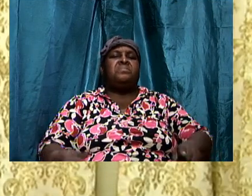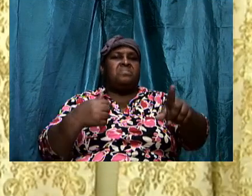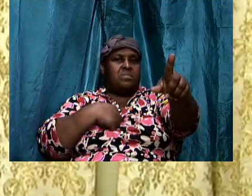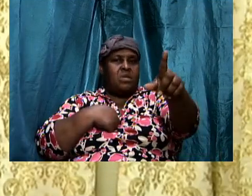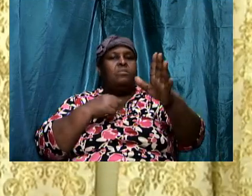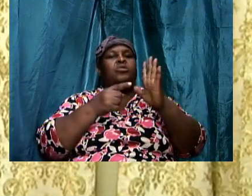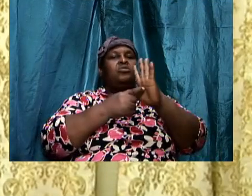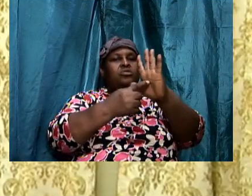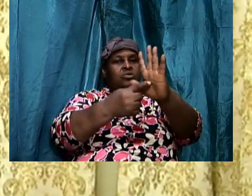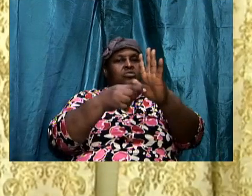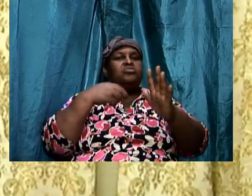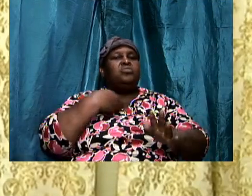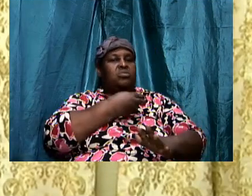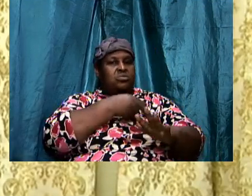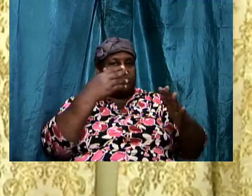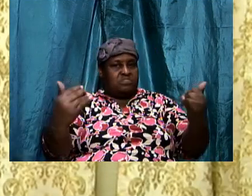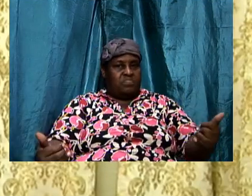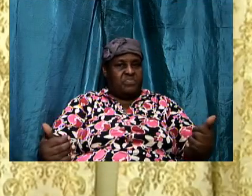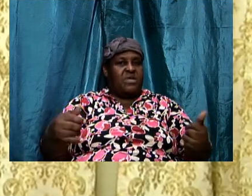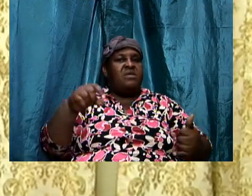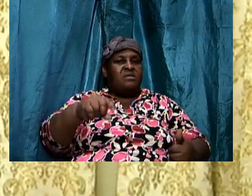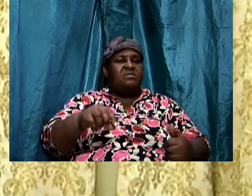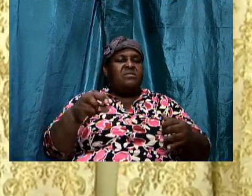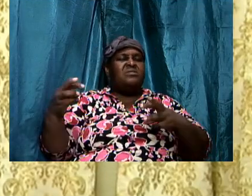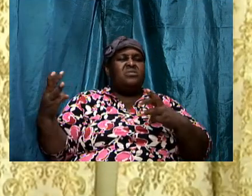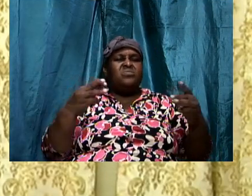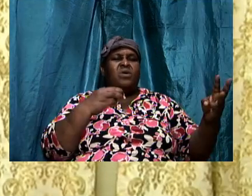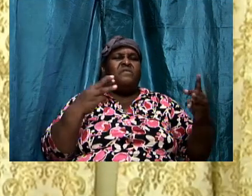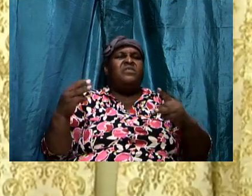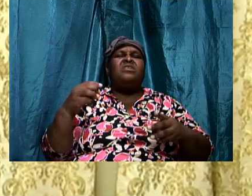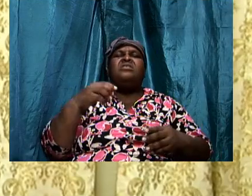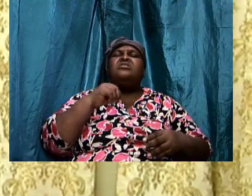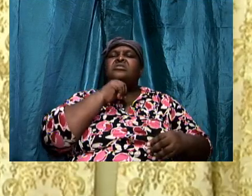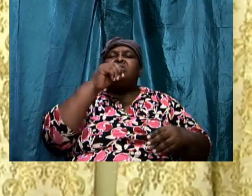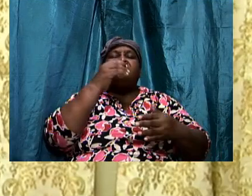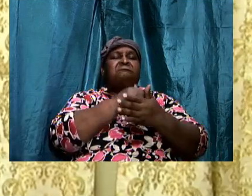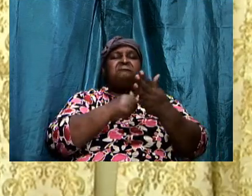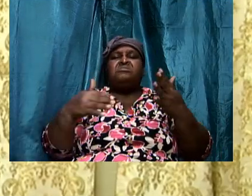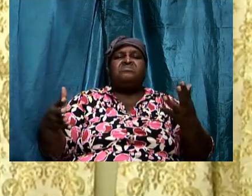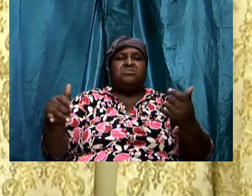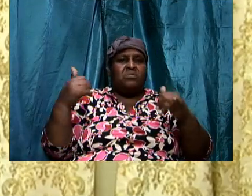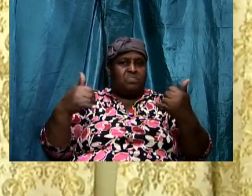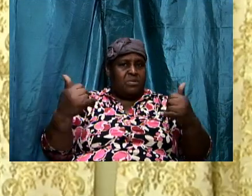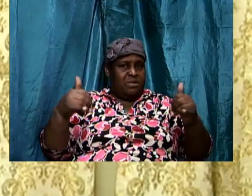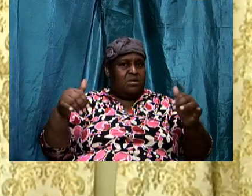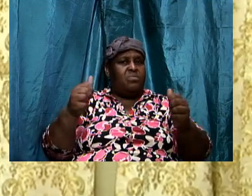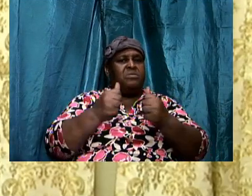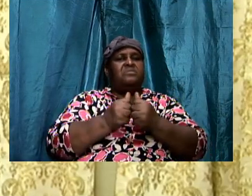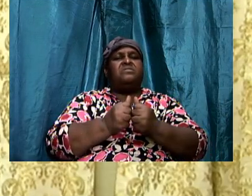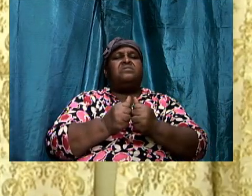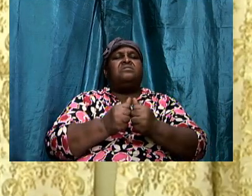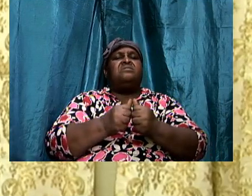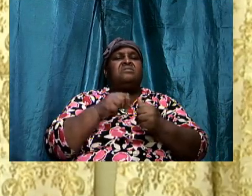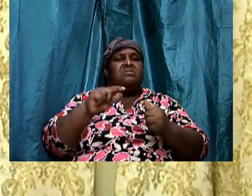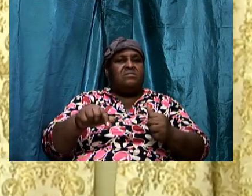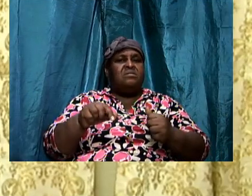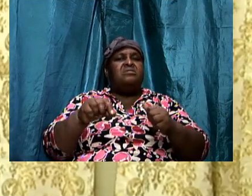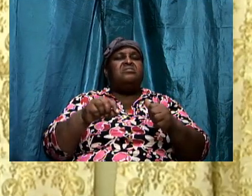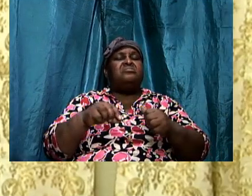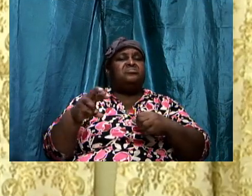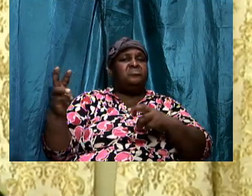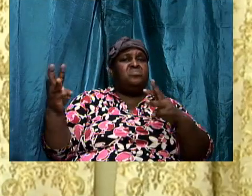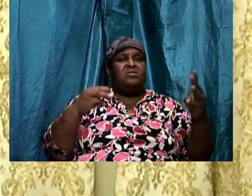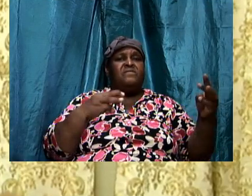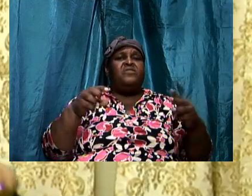that this warfare is not something to play with this warfare that you and